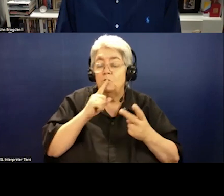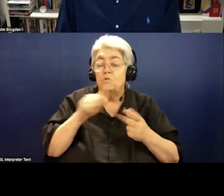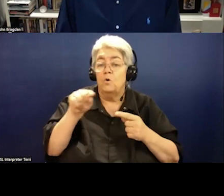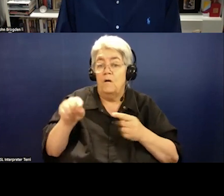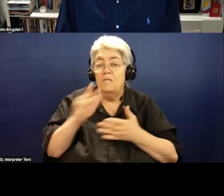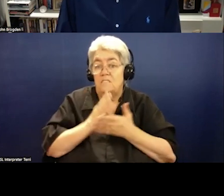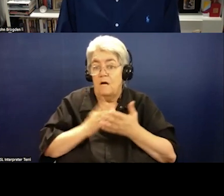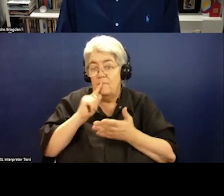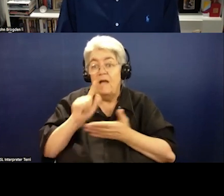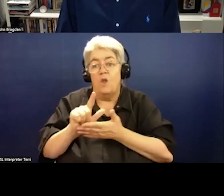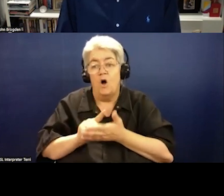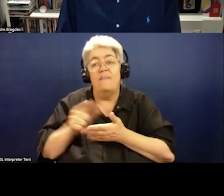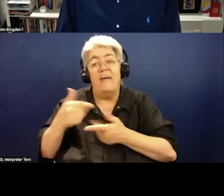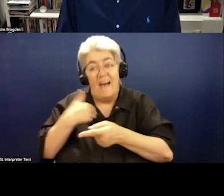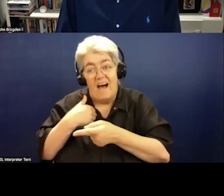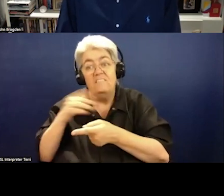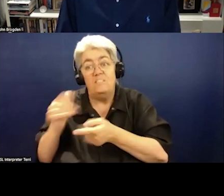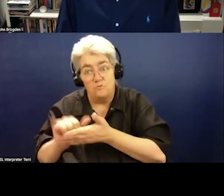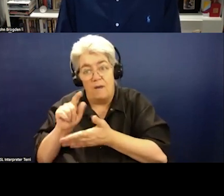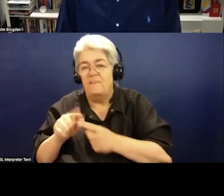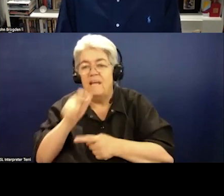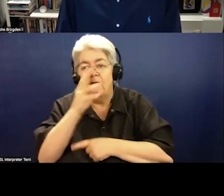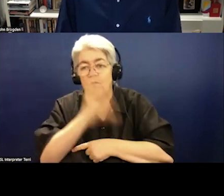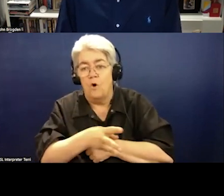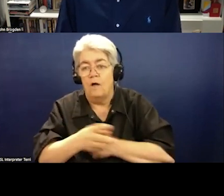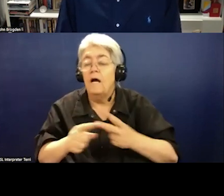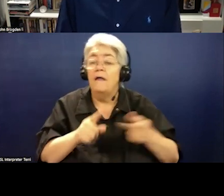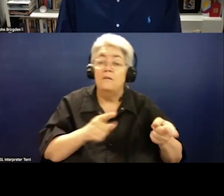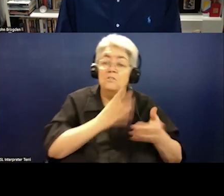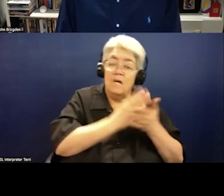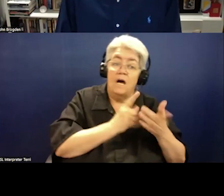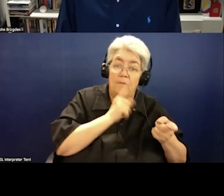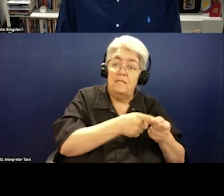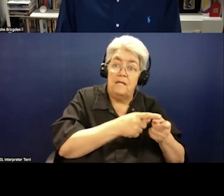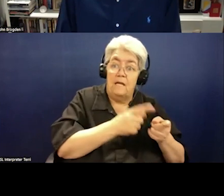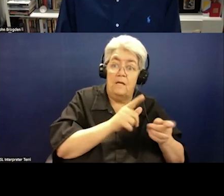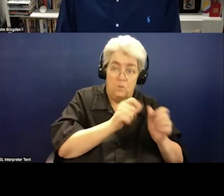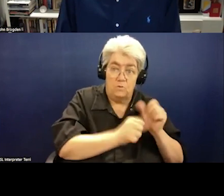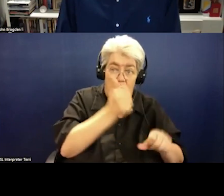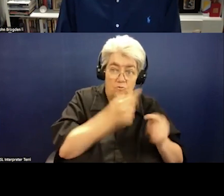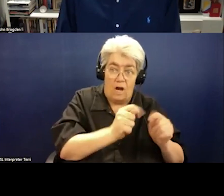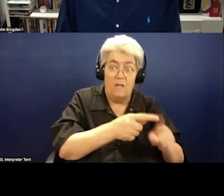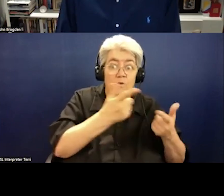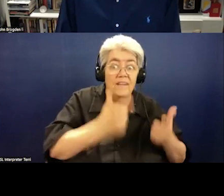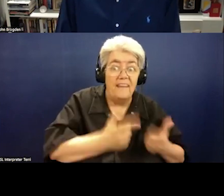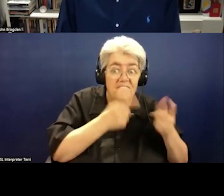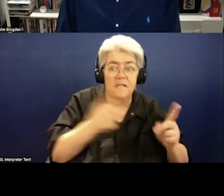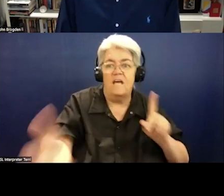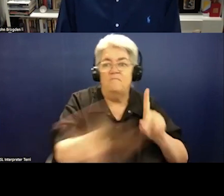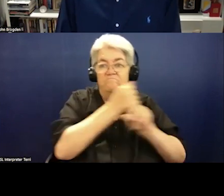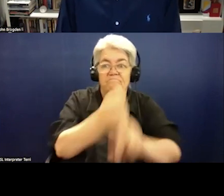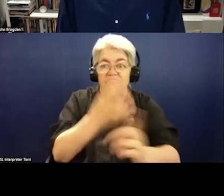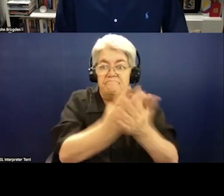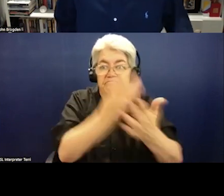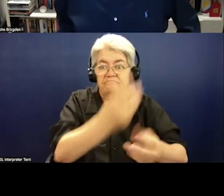that law isn't enforced. There are other countries where it is enforced. A consequence of it being a crime is the statistics are quite poor.